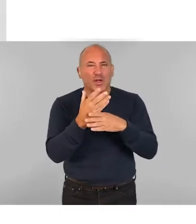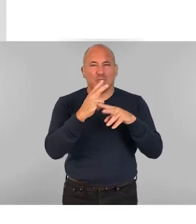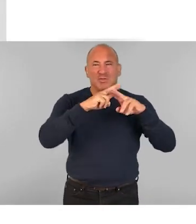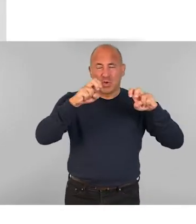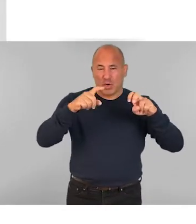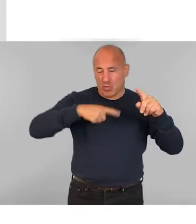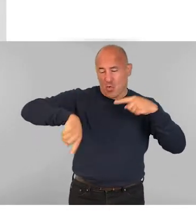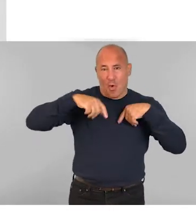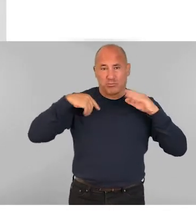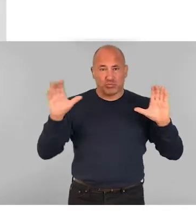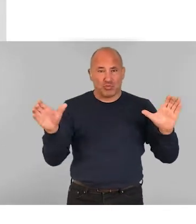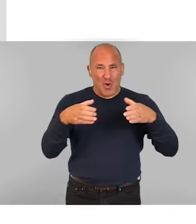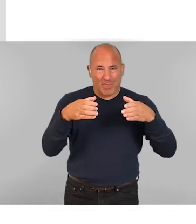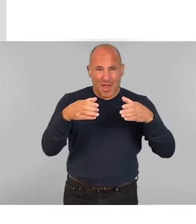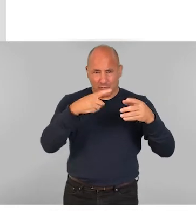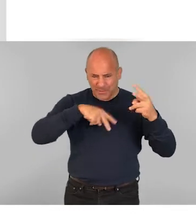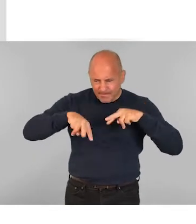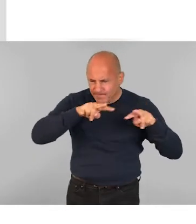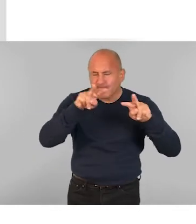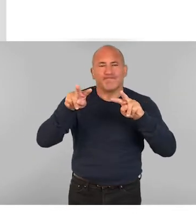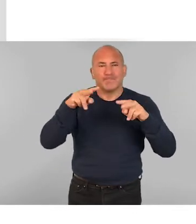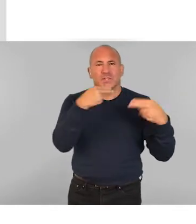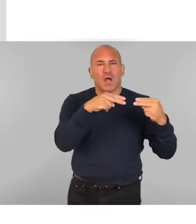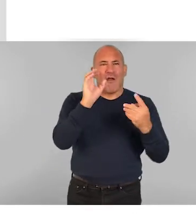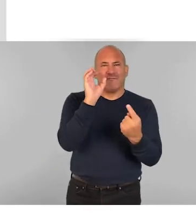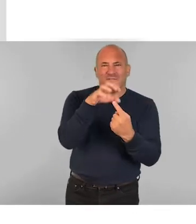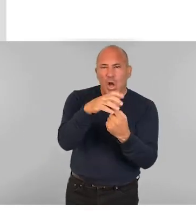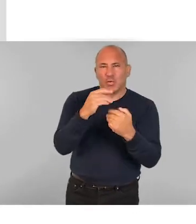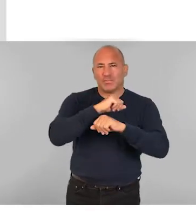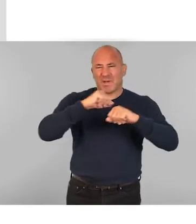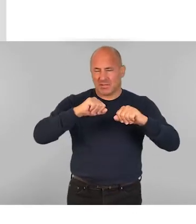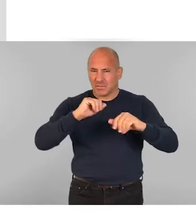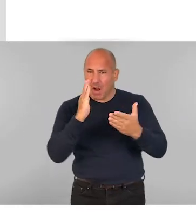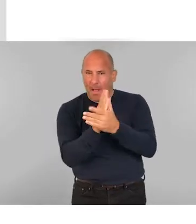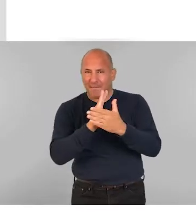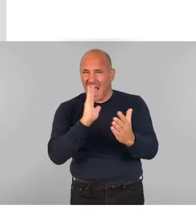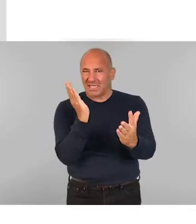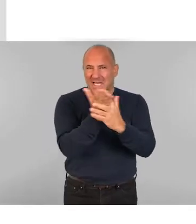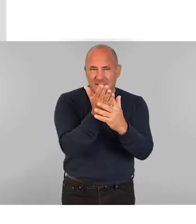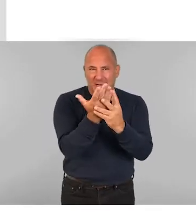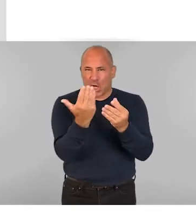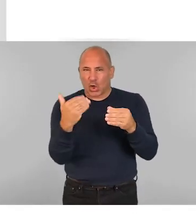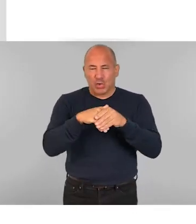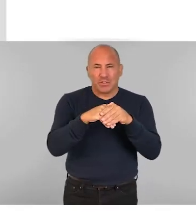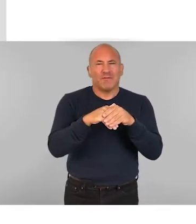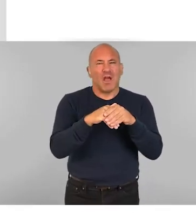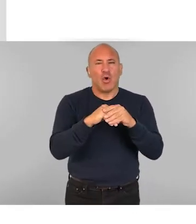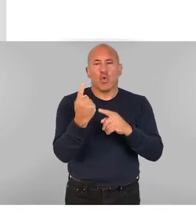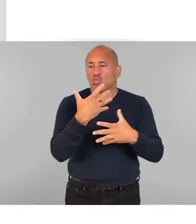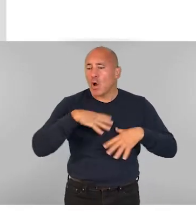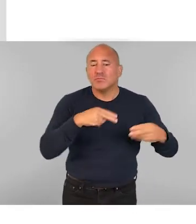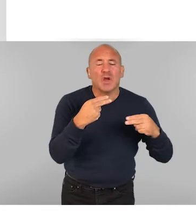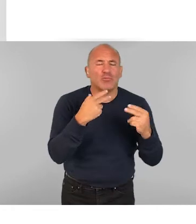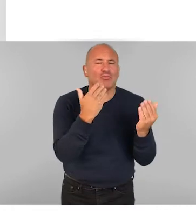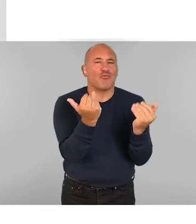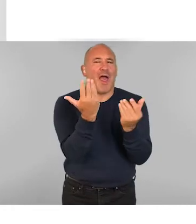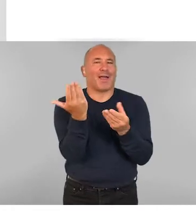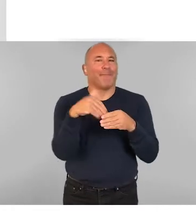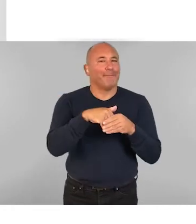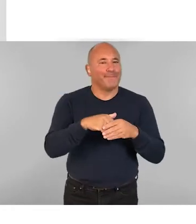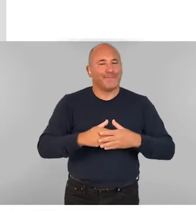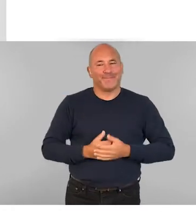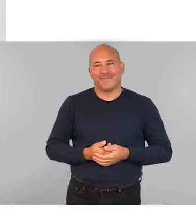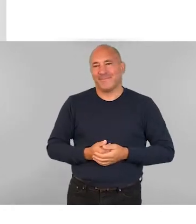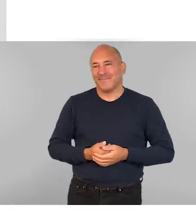healthcare practitioners and researchers to ensure that dance venues and spaces are accessible, inclusive and